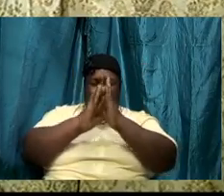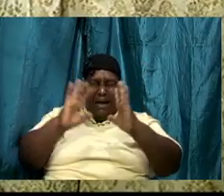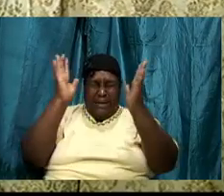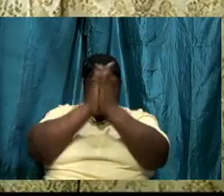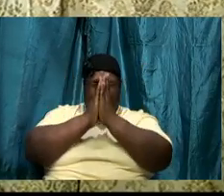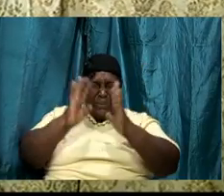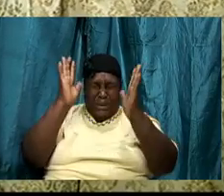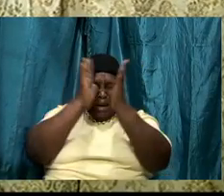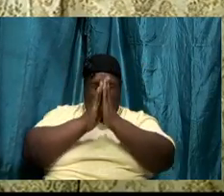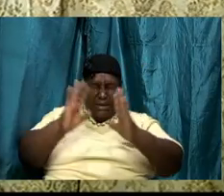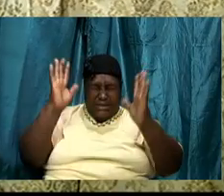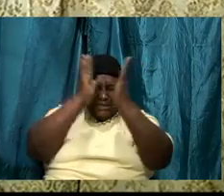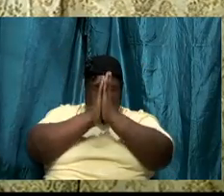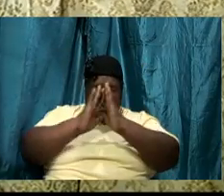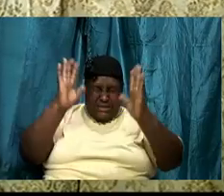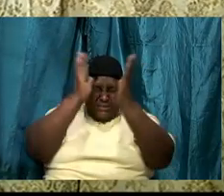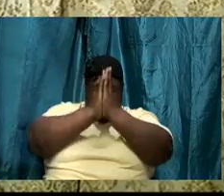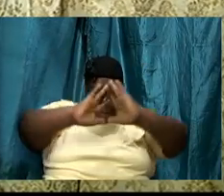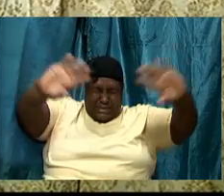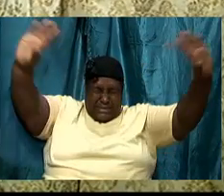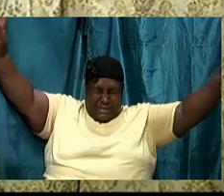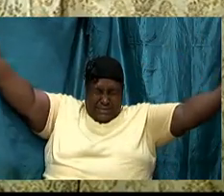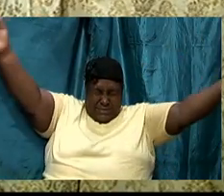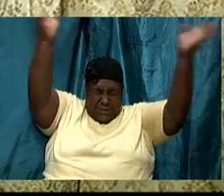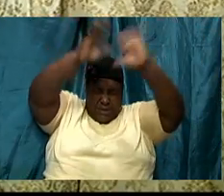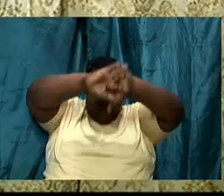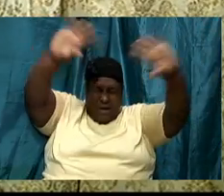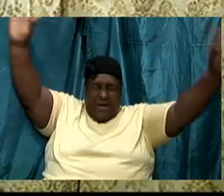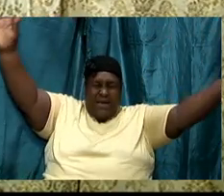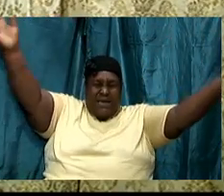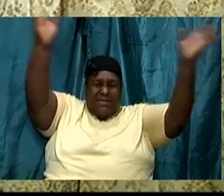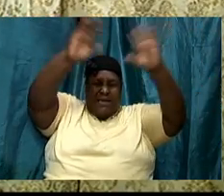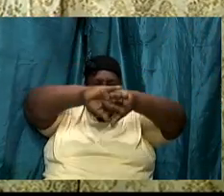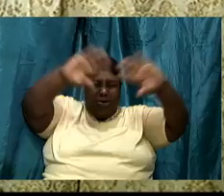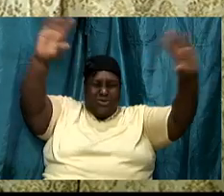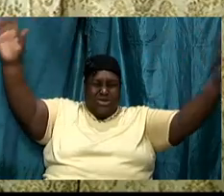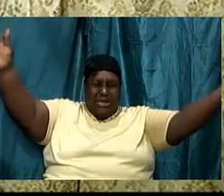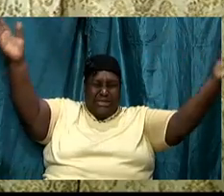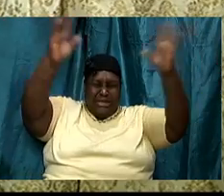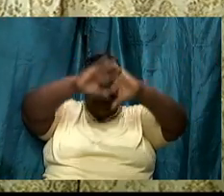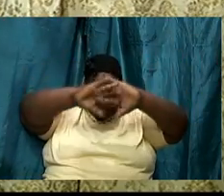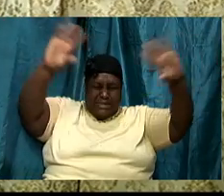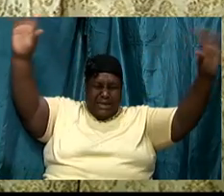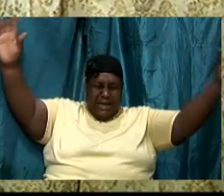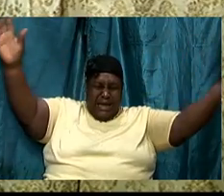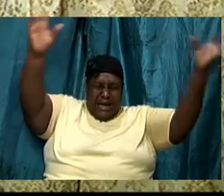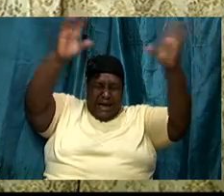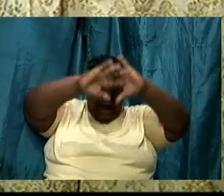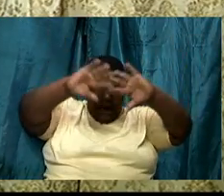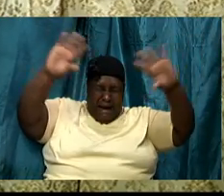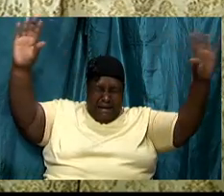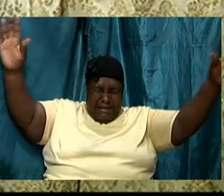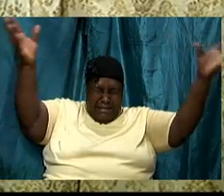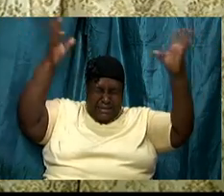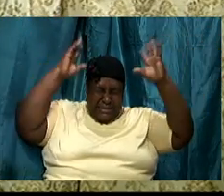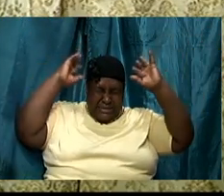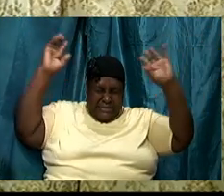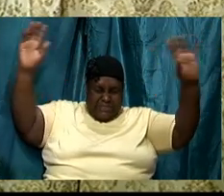but I'm going to put that in context because I want us to be clear because there is a mistaken notion